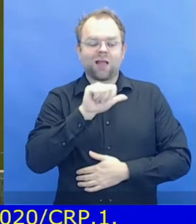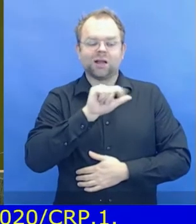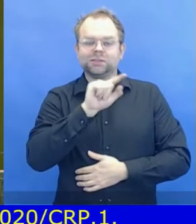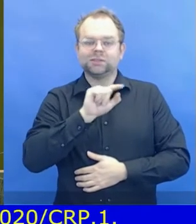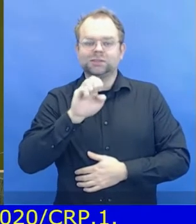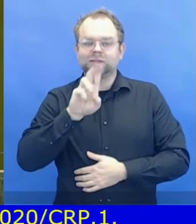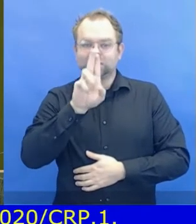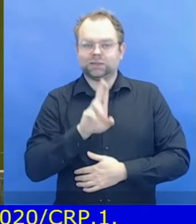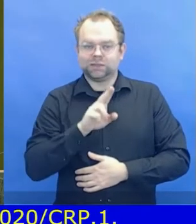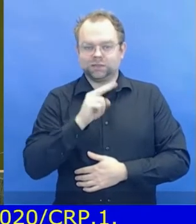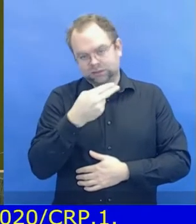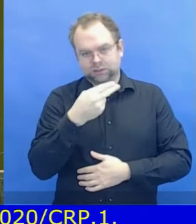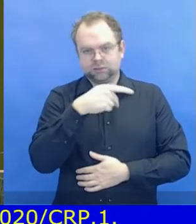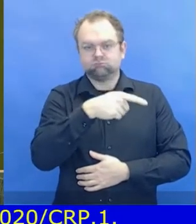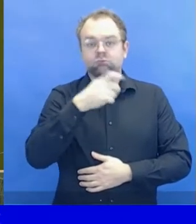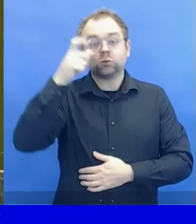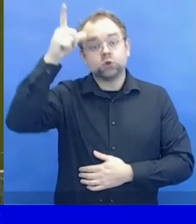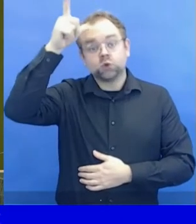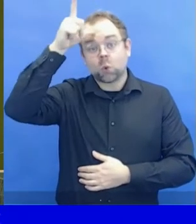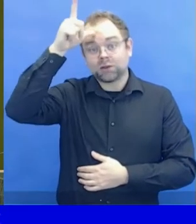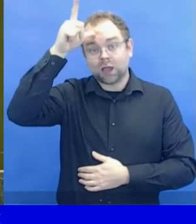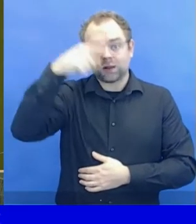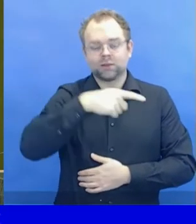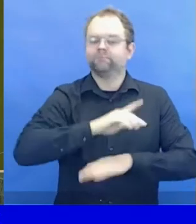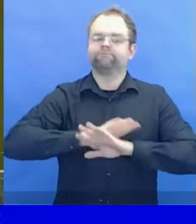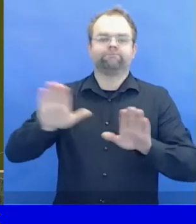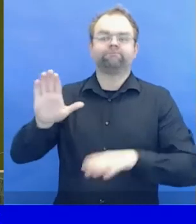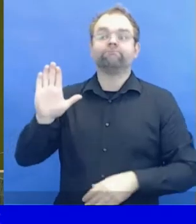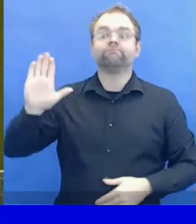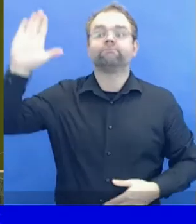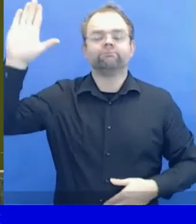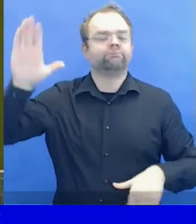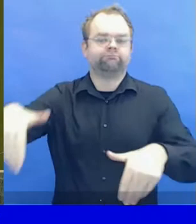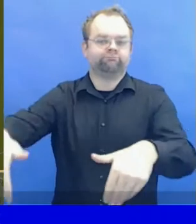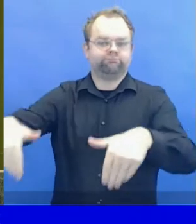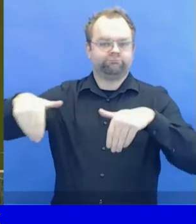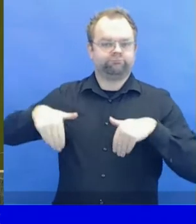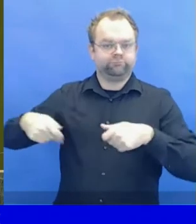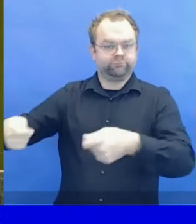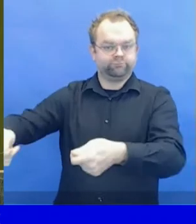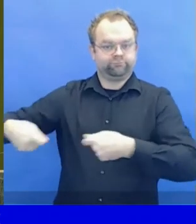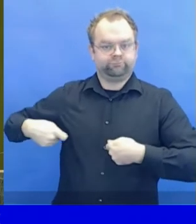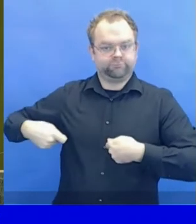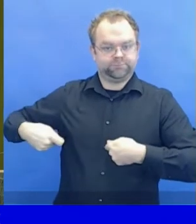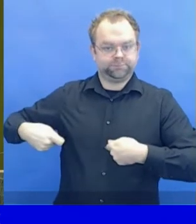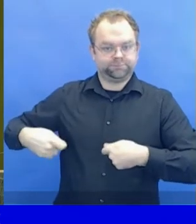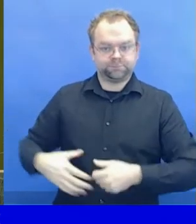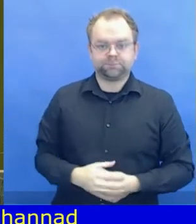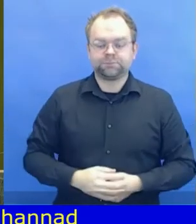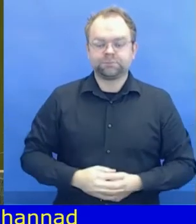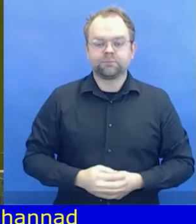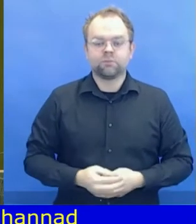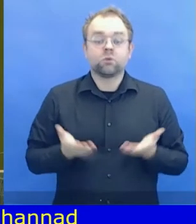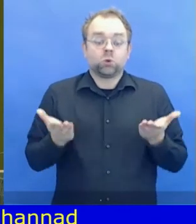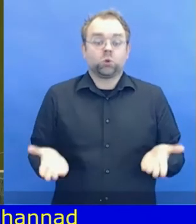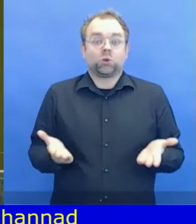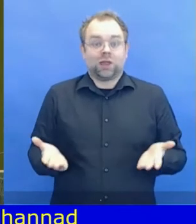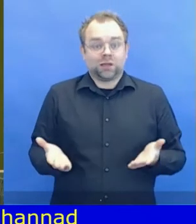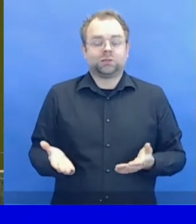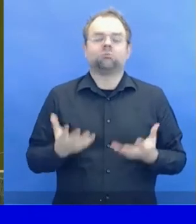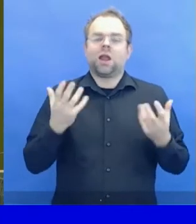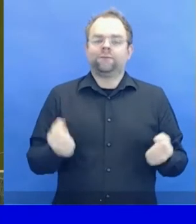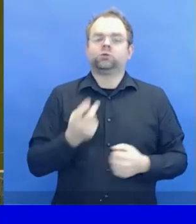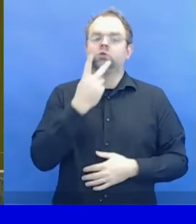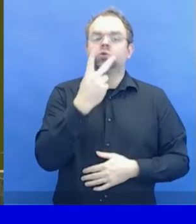nominations for the nine vacancies. If there are no further nominations or withdrawals, we should proceed